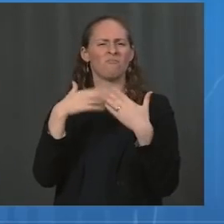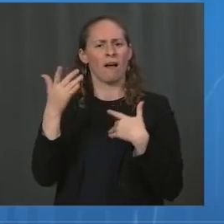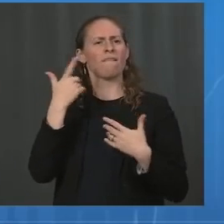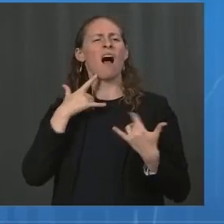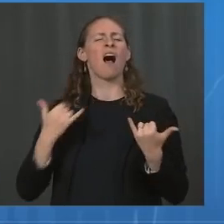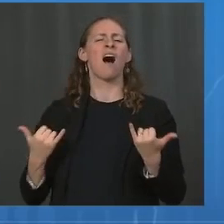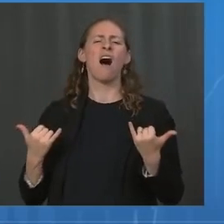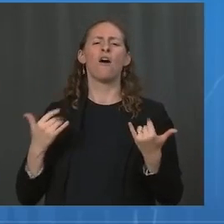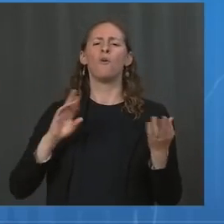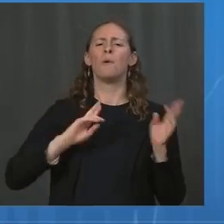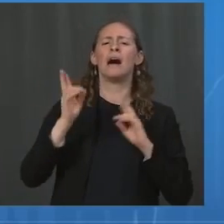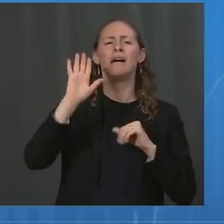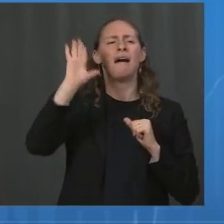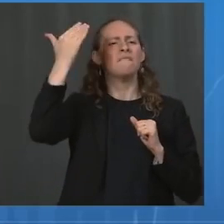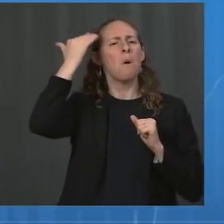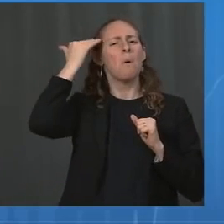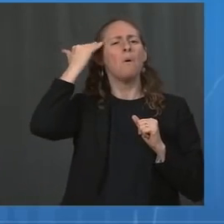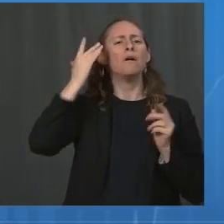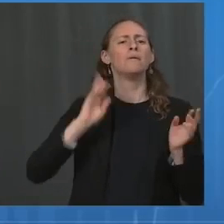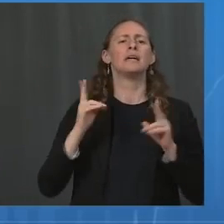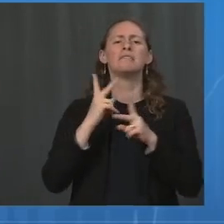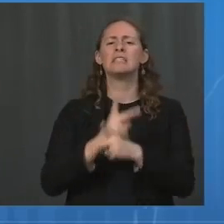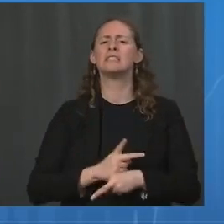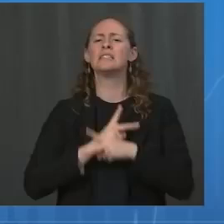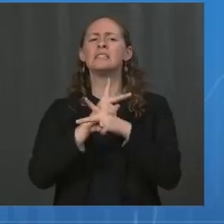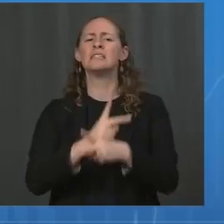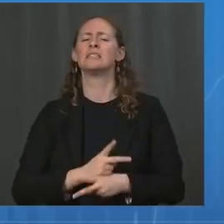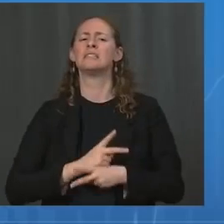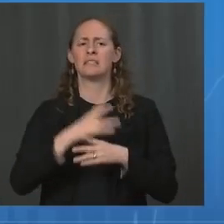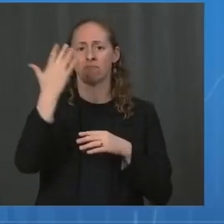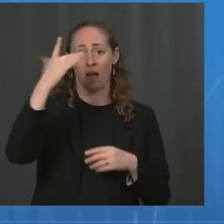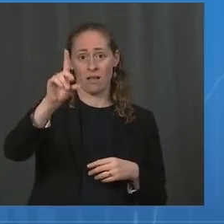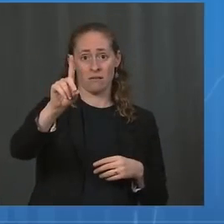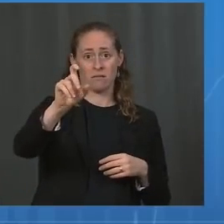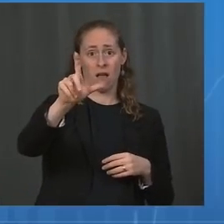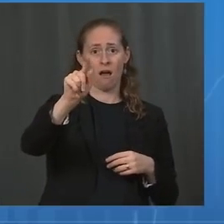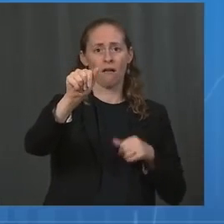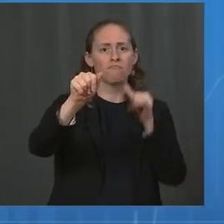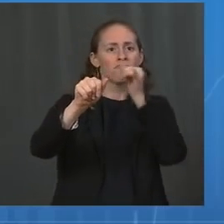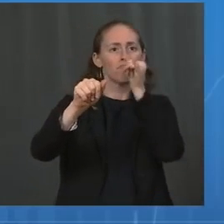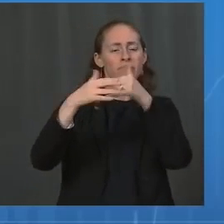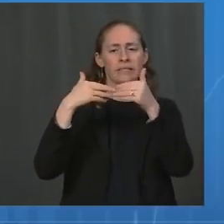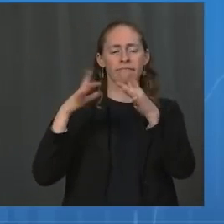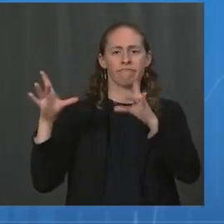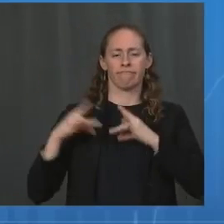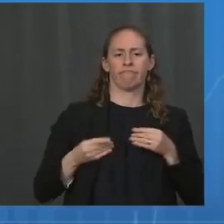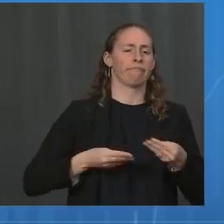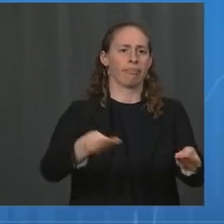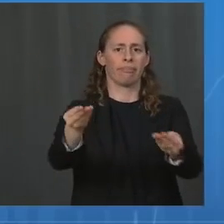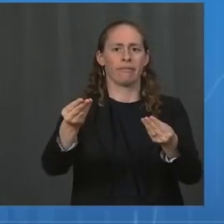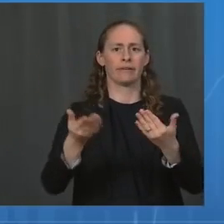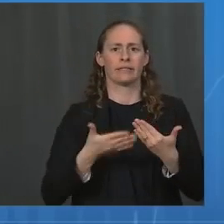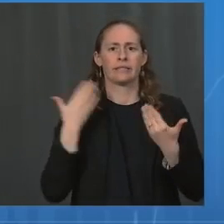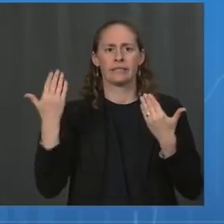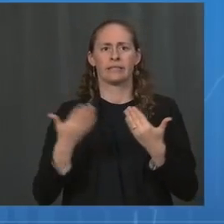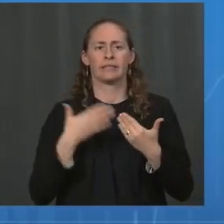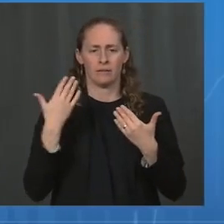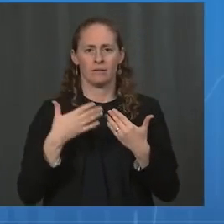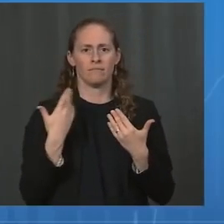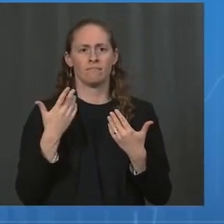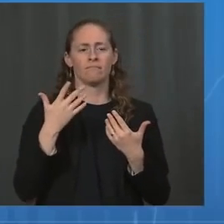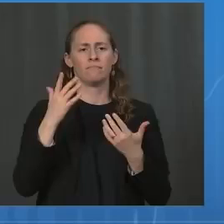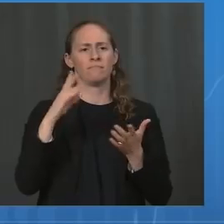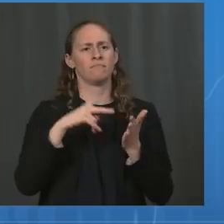transmissibility of the Delta variant and the significant community transmission in this country, wearing a mask is the easiest way for